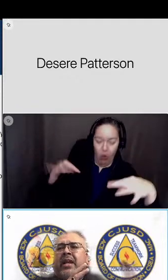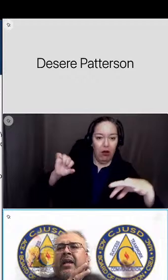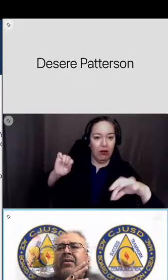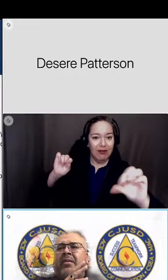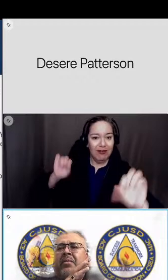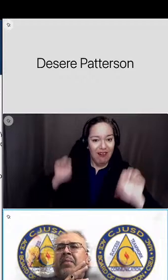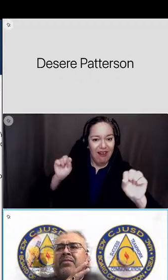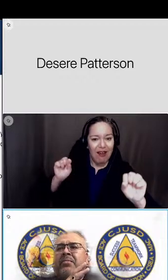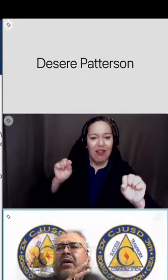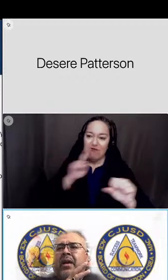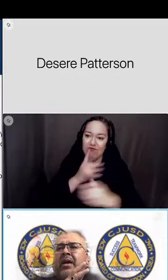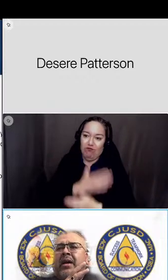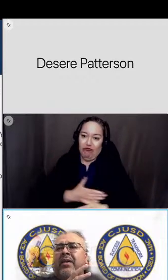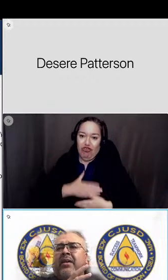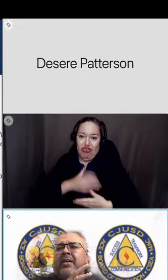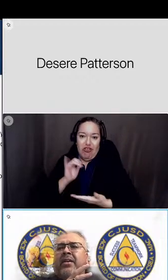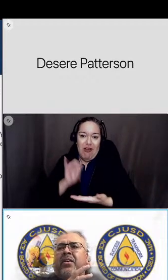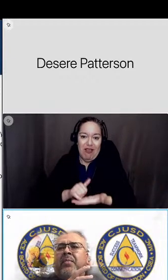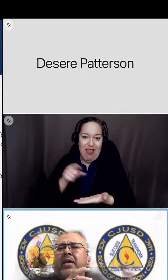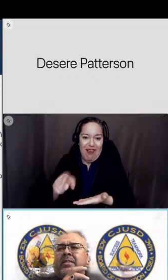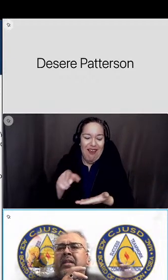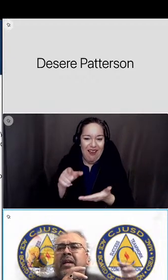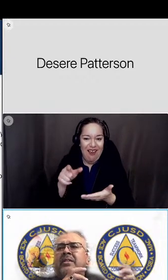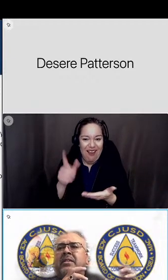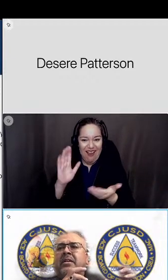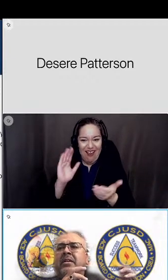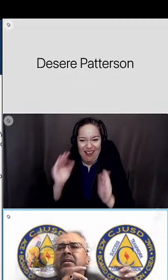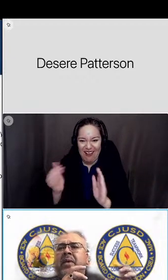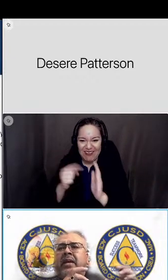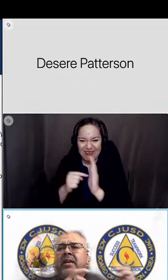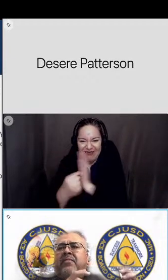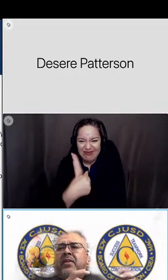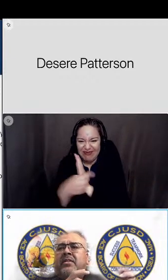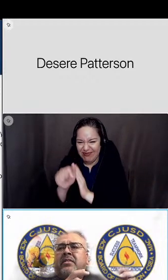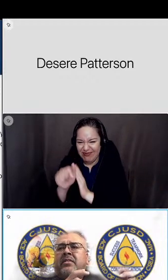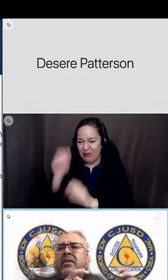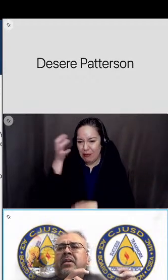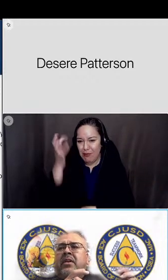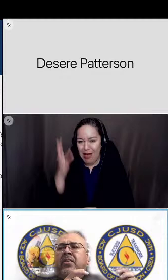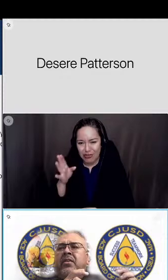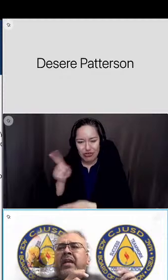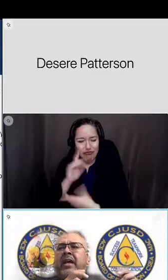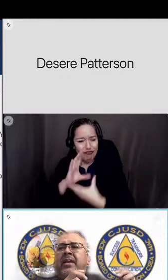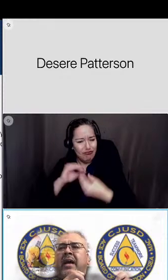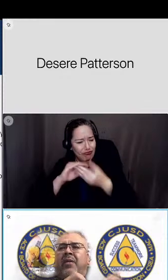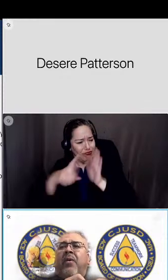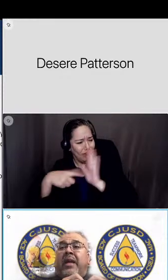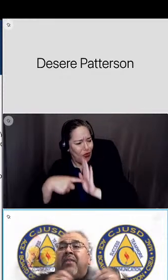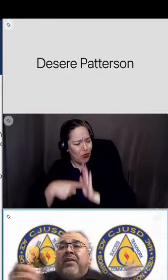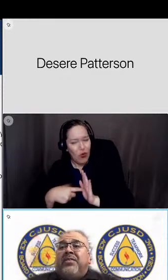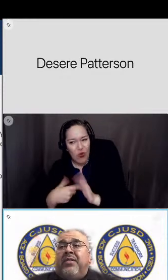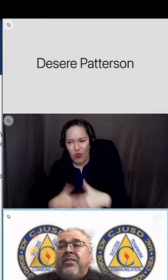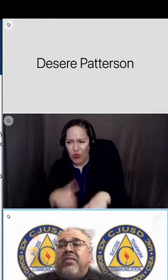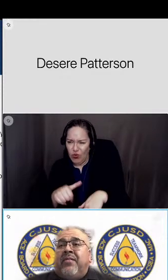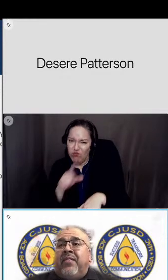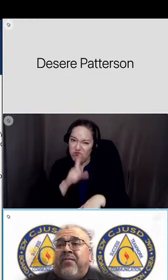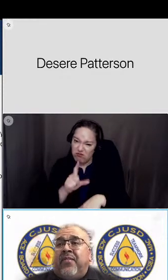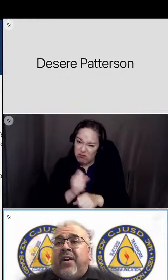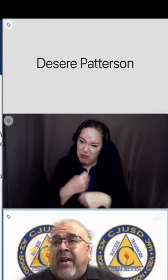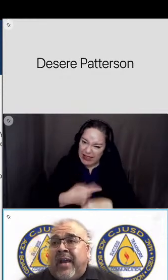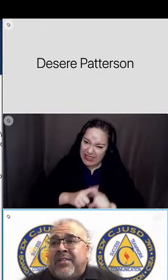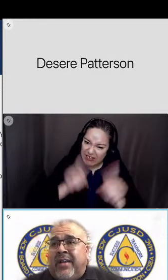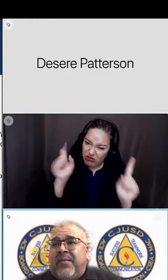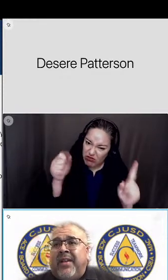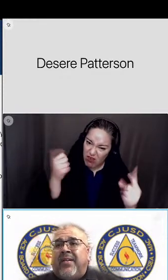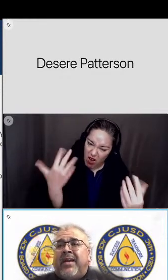appreciate that acronym the pastor brought out you know because it does make a difference you know that I want every student to drive